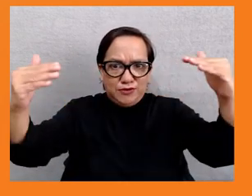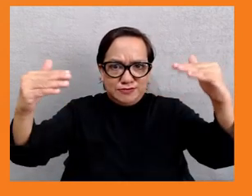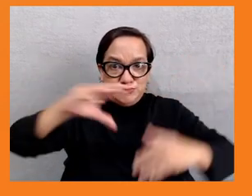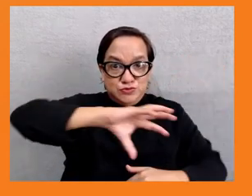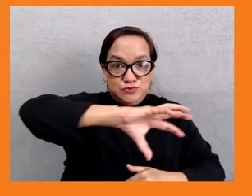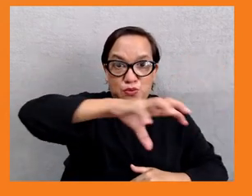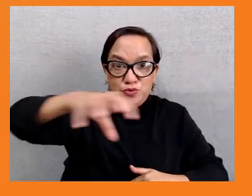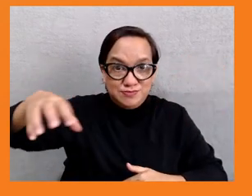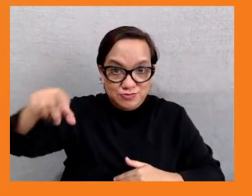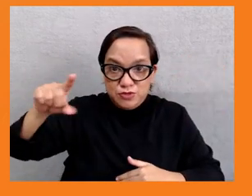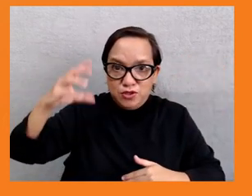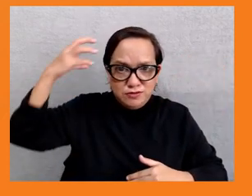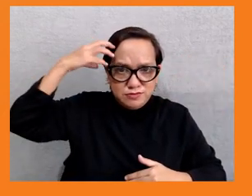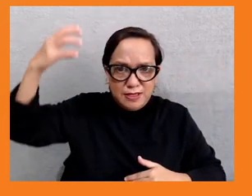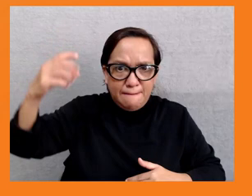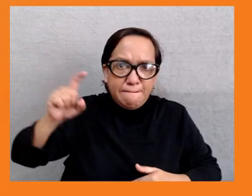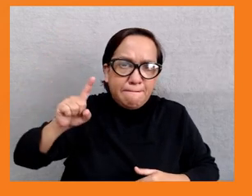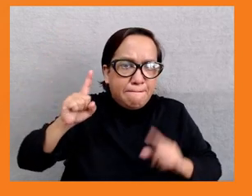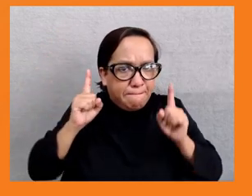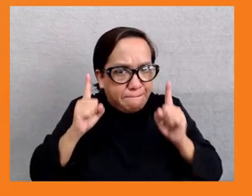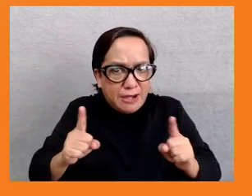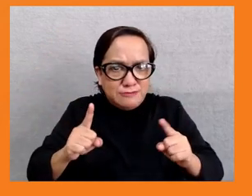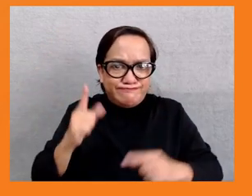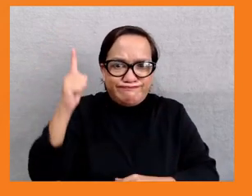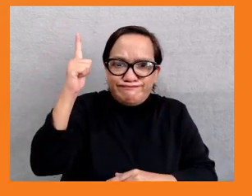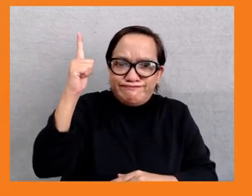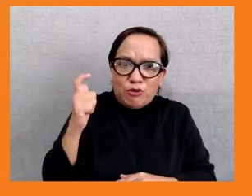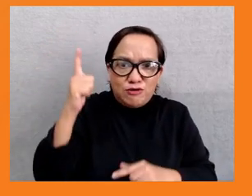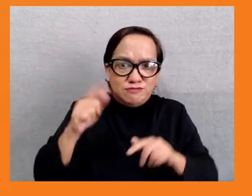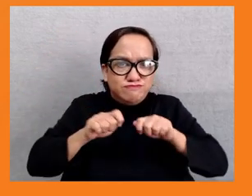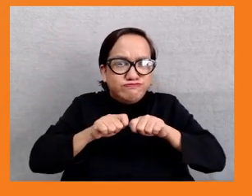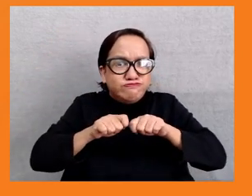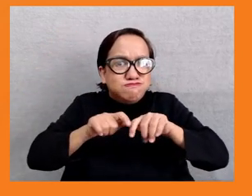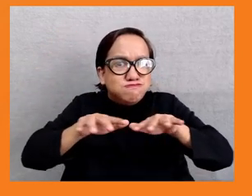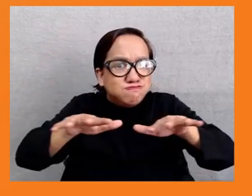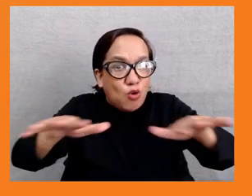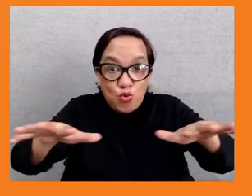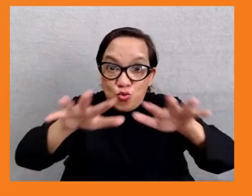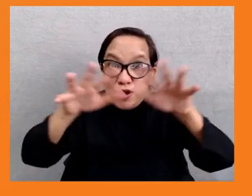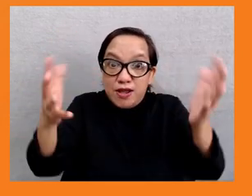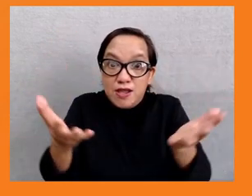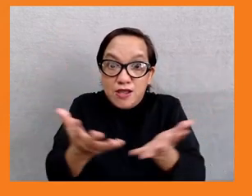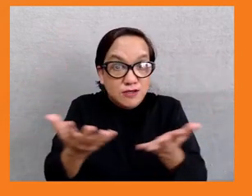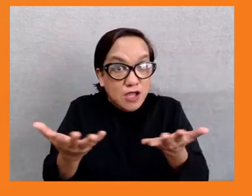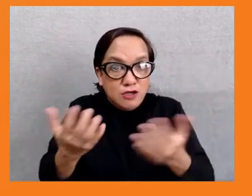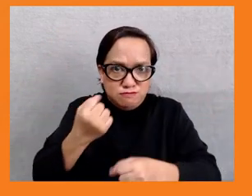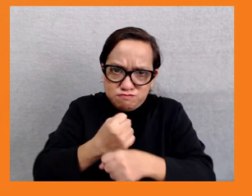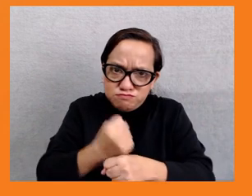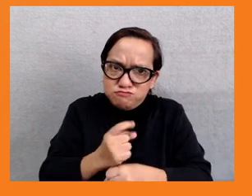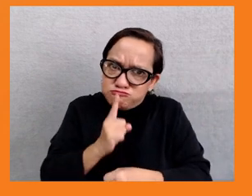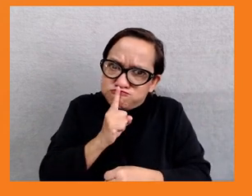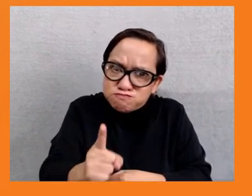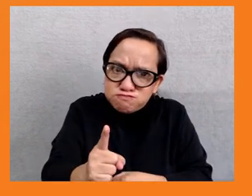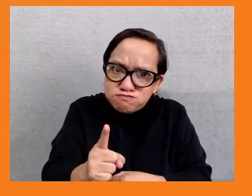fight inequality effectively across the world and ensure that we both accelerate growth and eliminate extreme poverty by